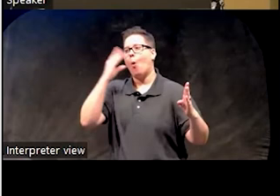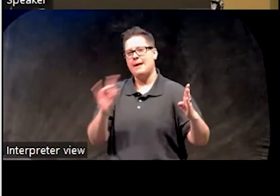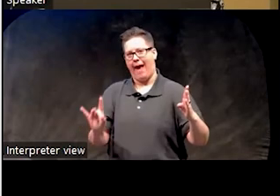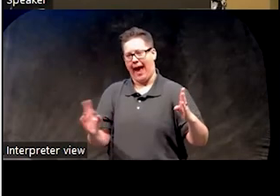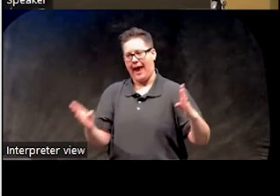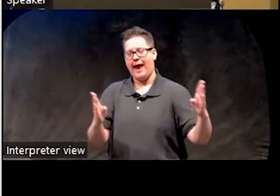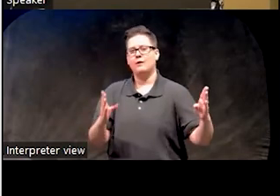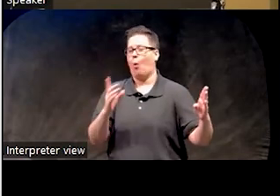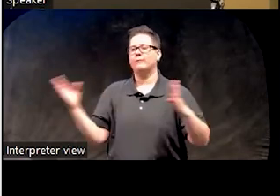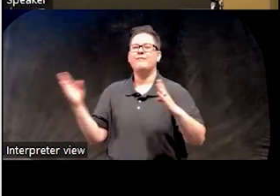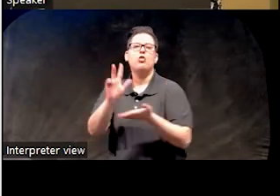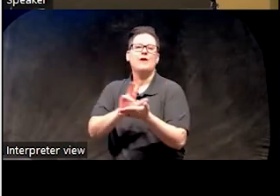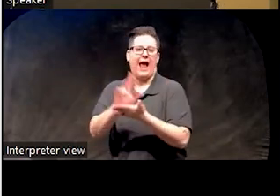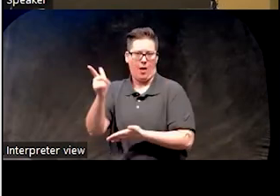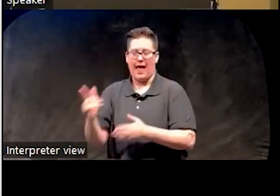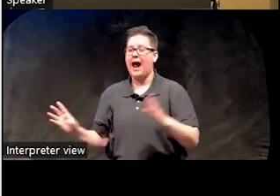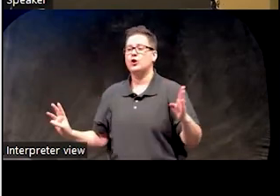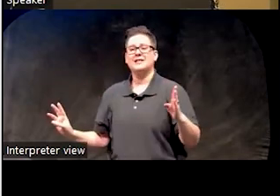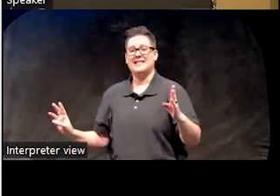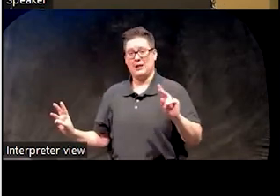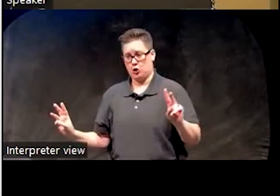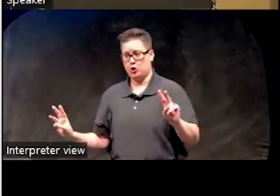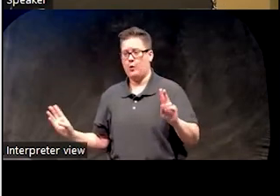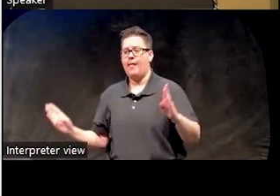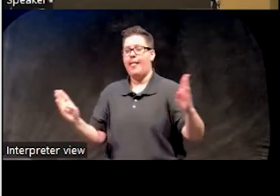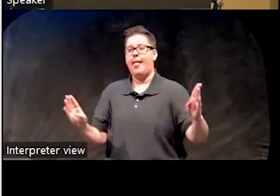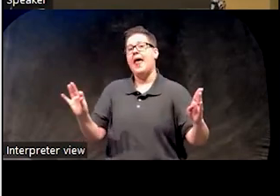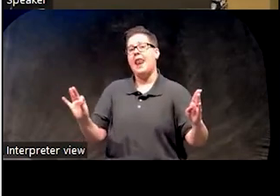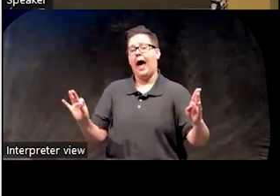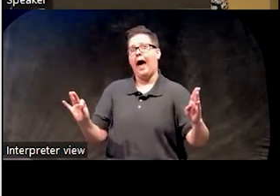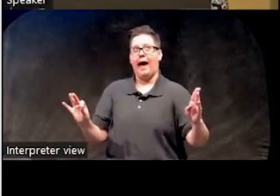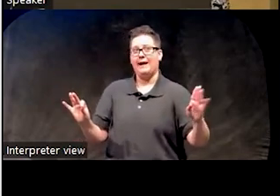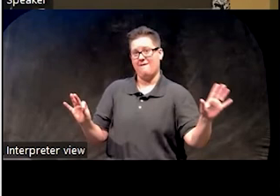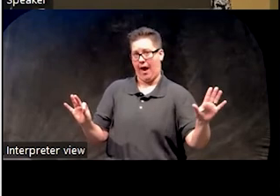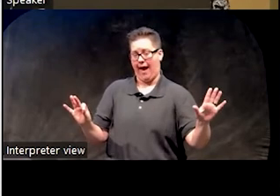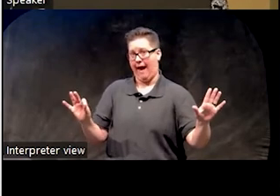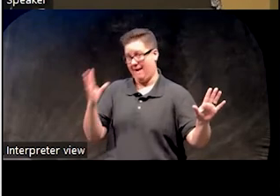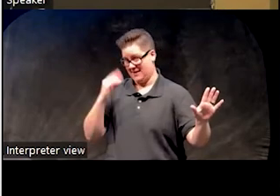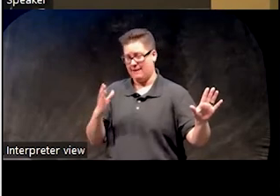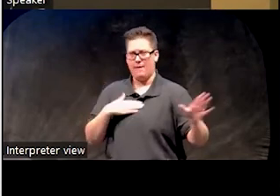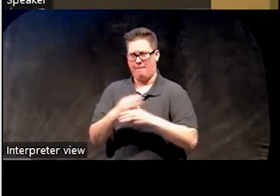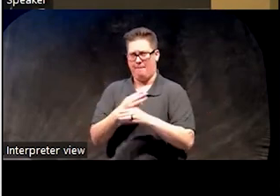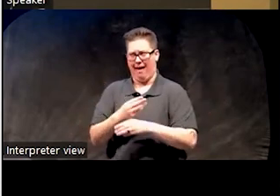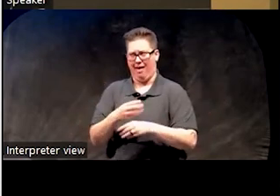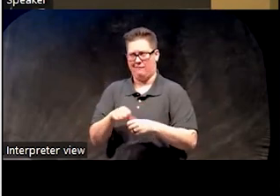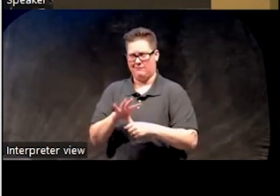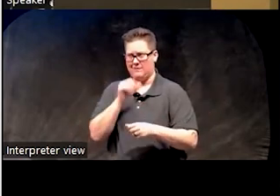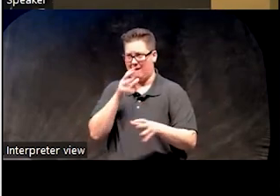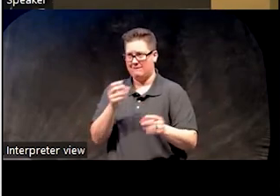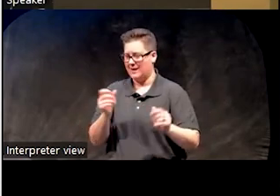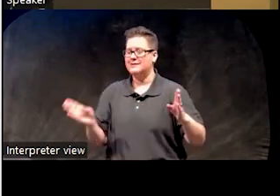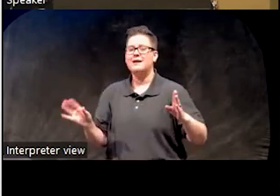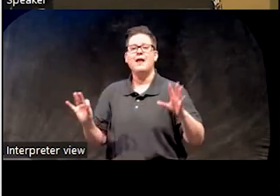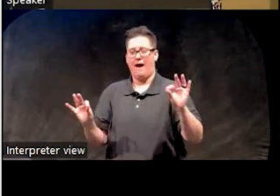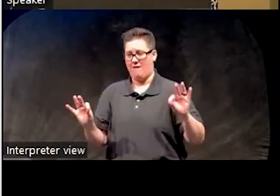they'd stay up three hours later. So start with 6am to 2pm, the next day do 9am to 5pm, my math isn't going to be quick, but